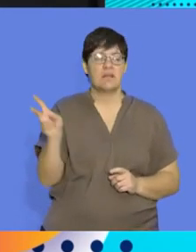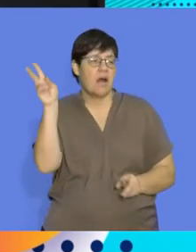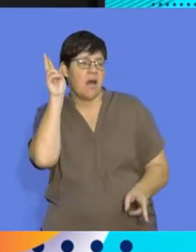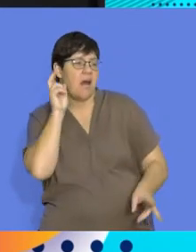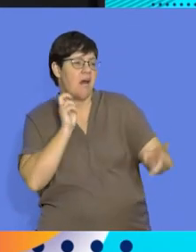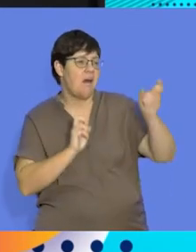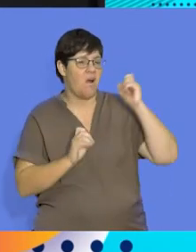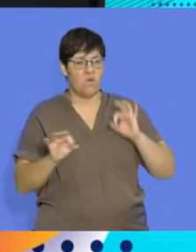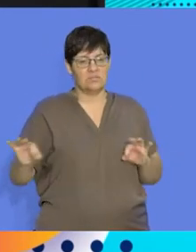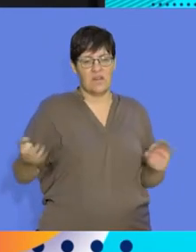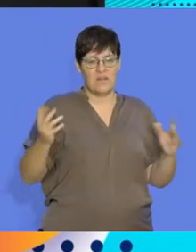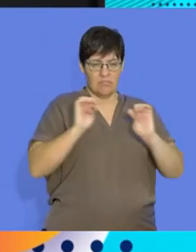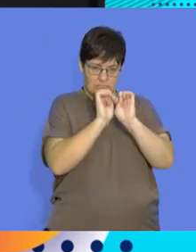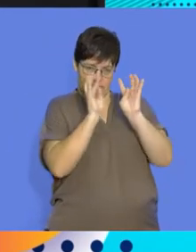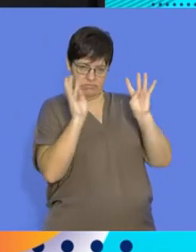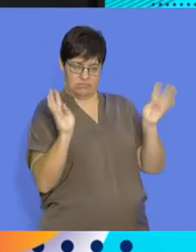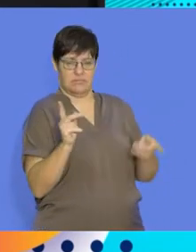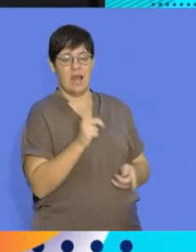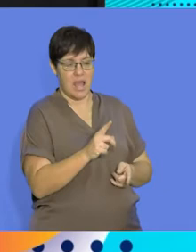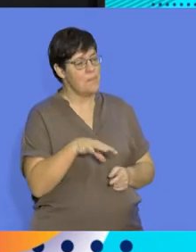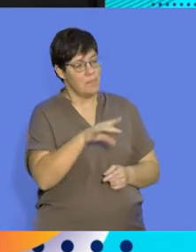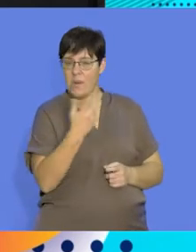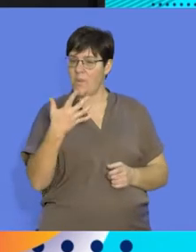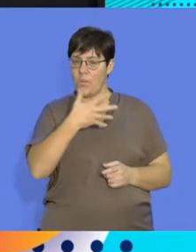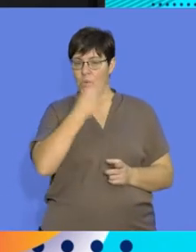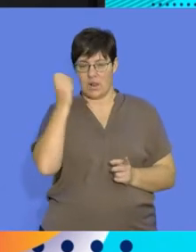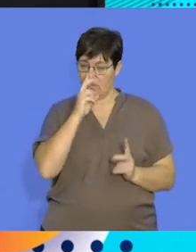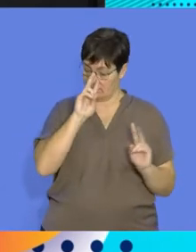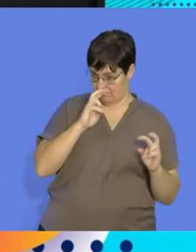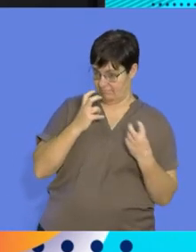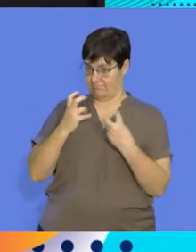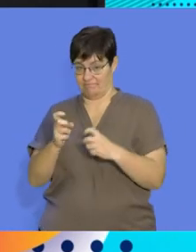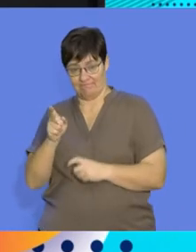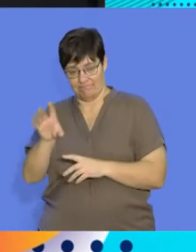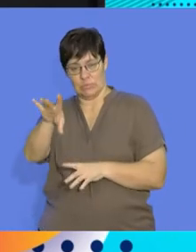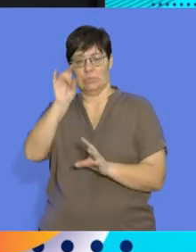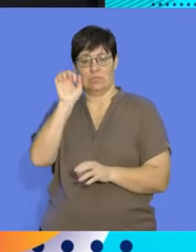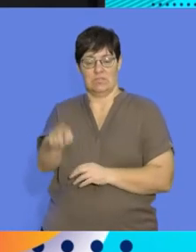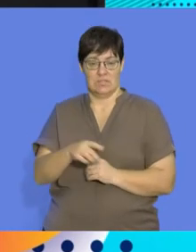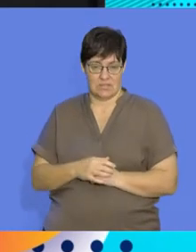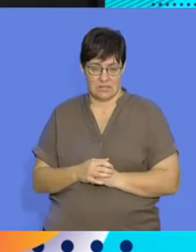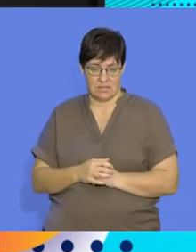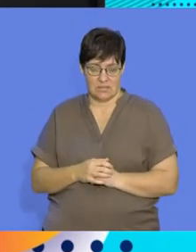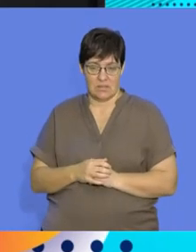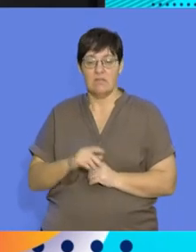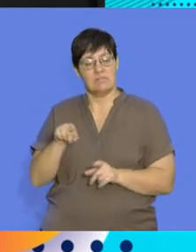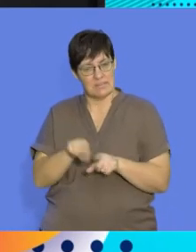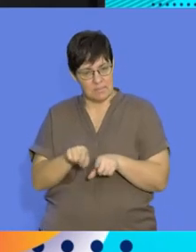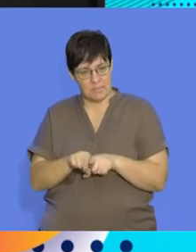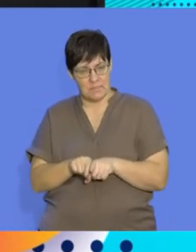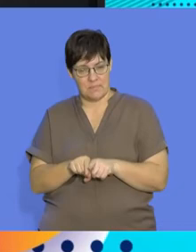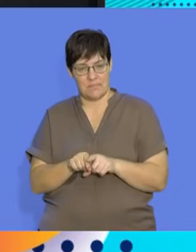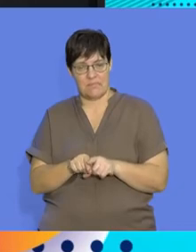elaborate display of feathers are the ones that are going to be most attractive. And hence we see that even in the